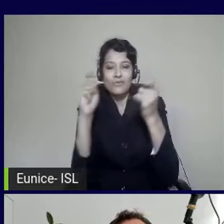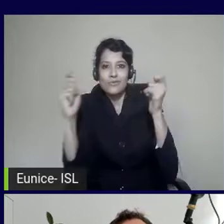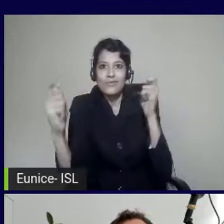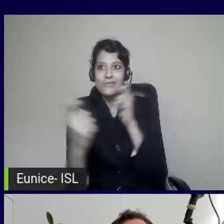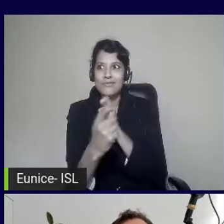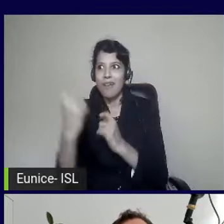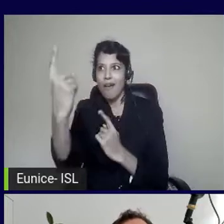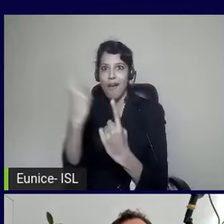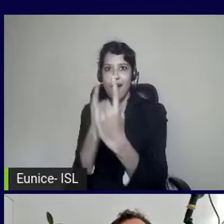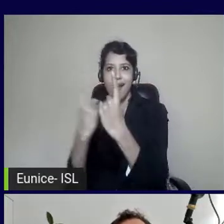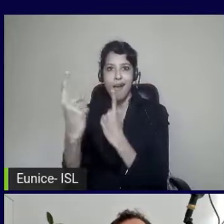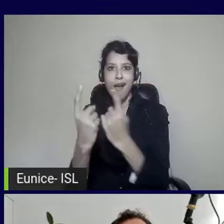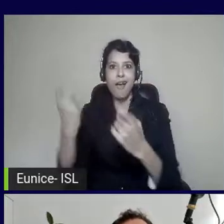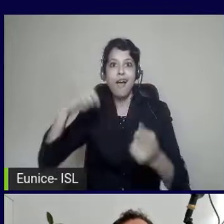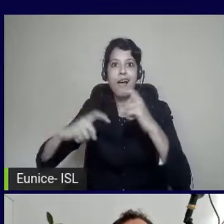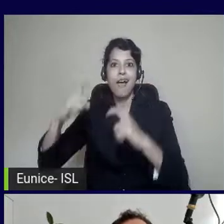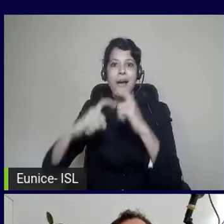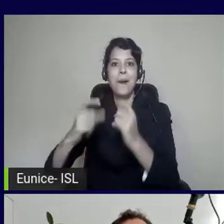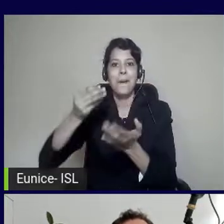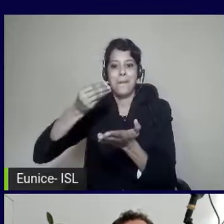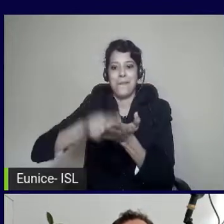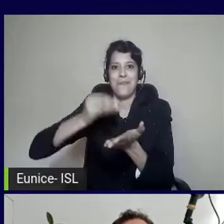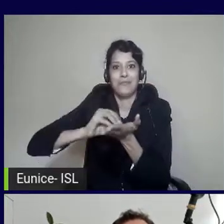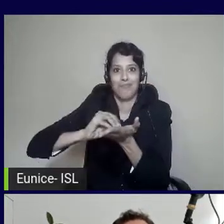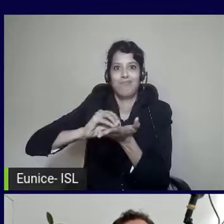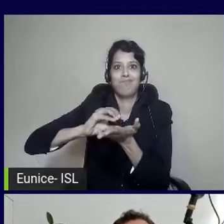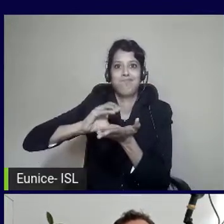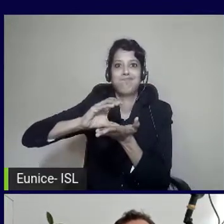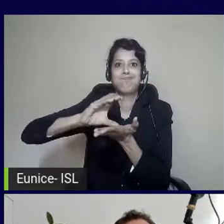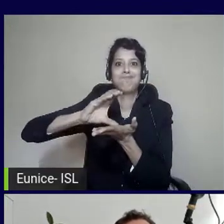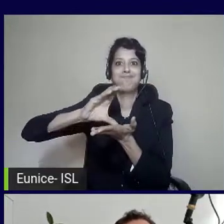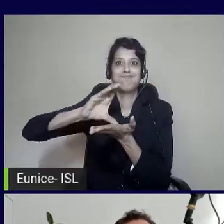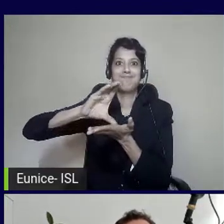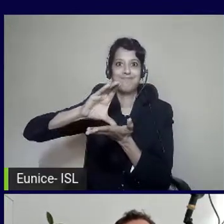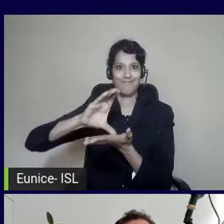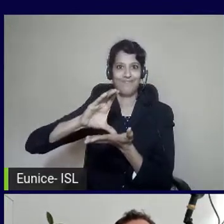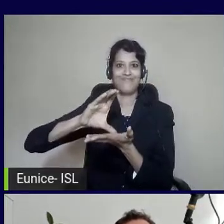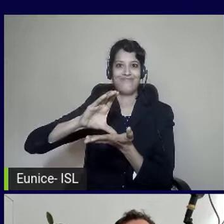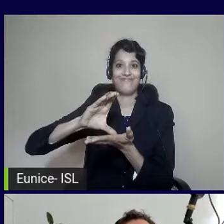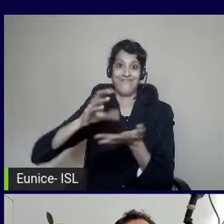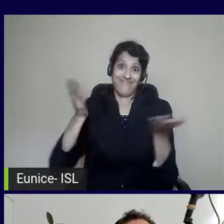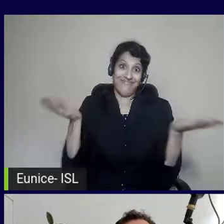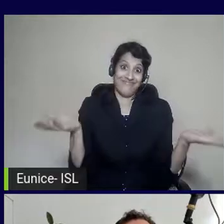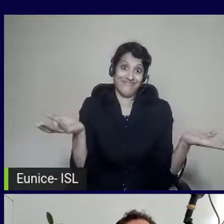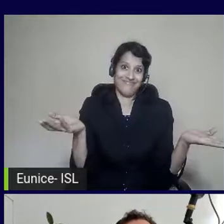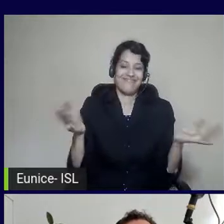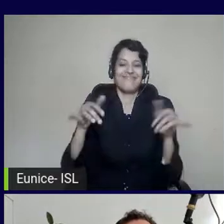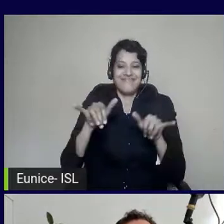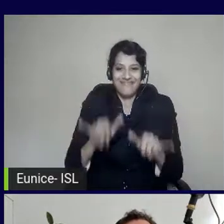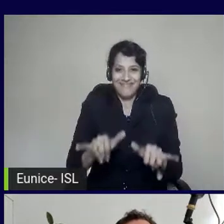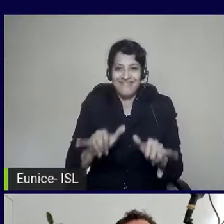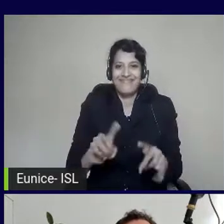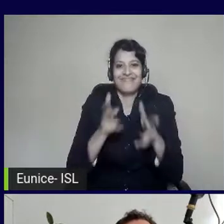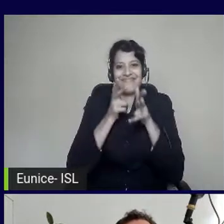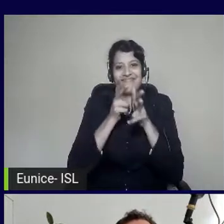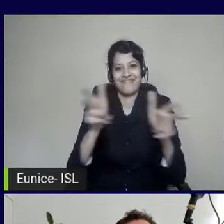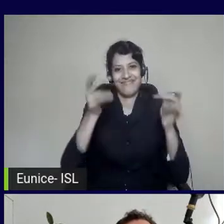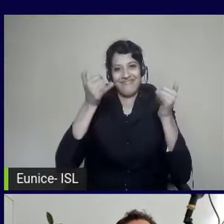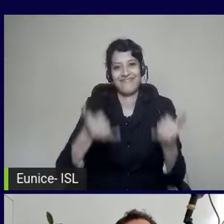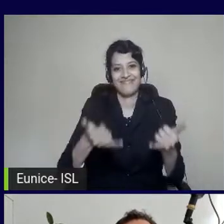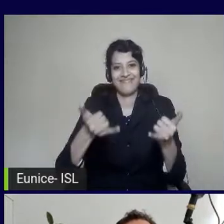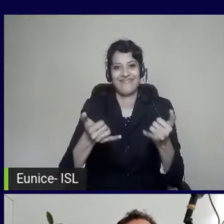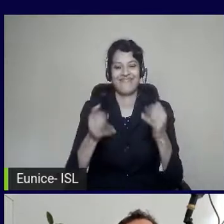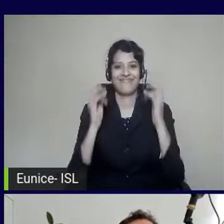And we've got proof of that. Now, that's really what I'm going to tell you and show you as we progress through this presentation.